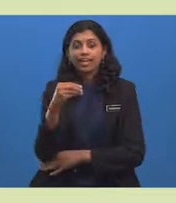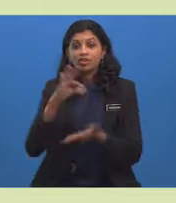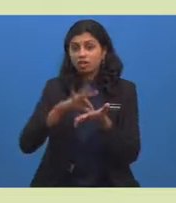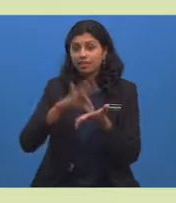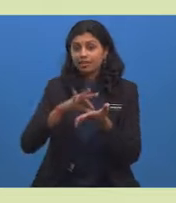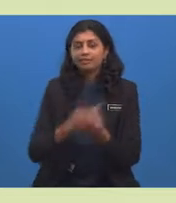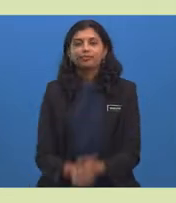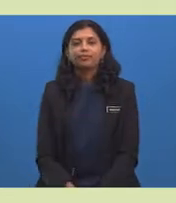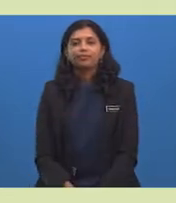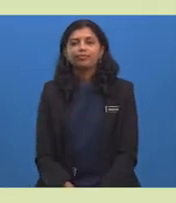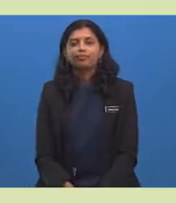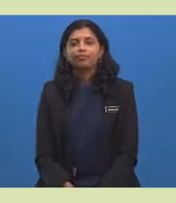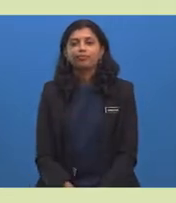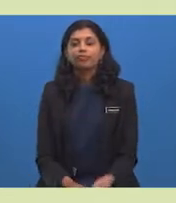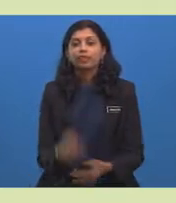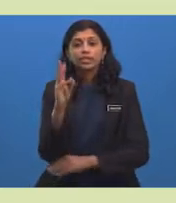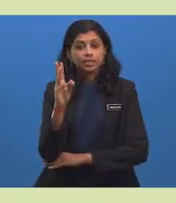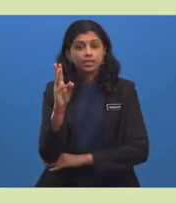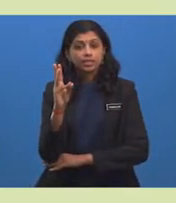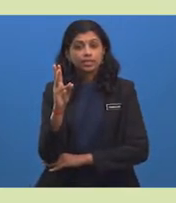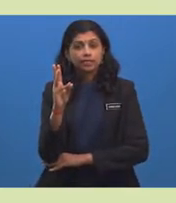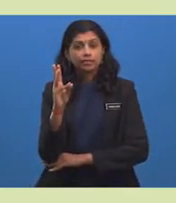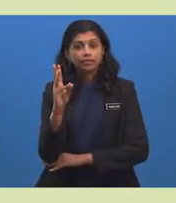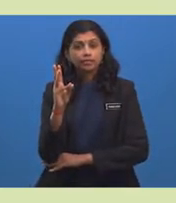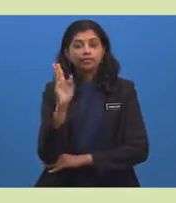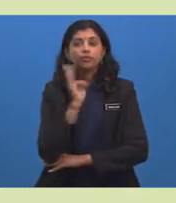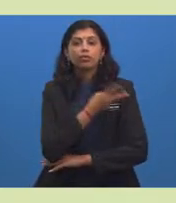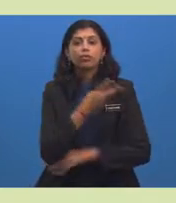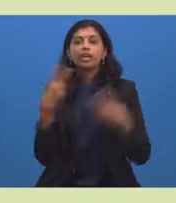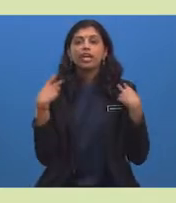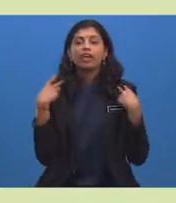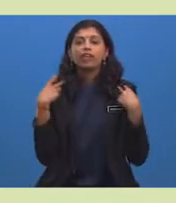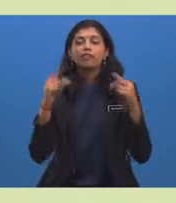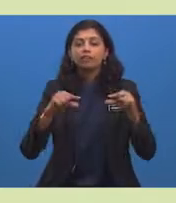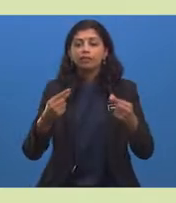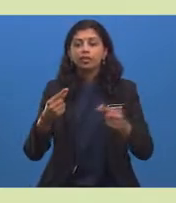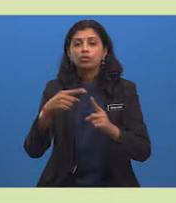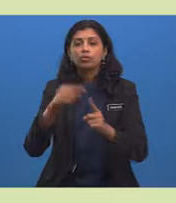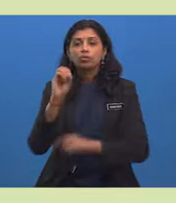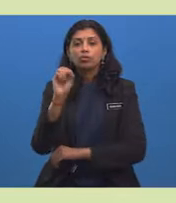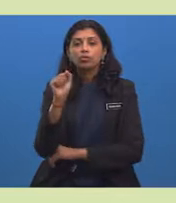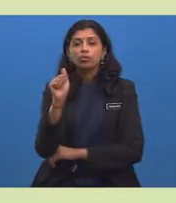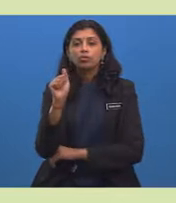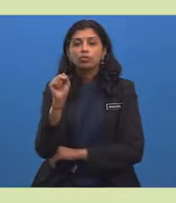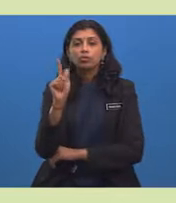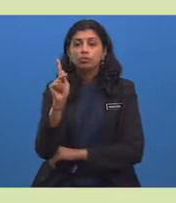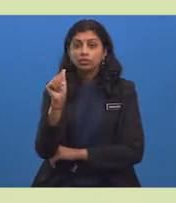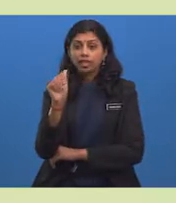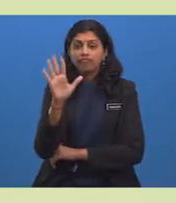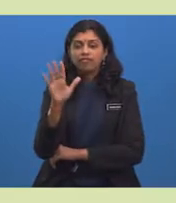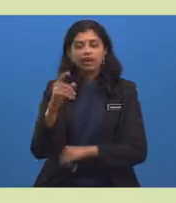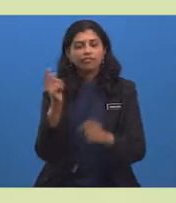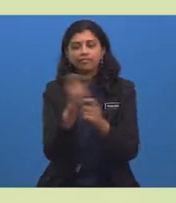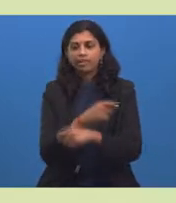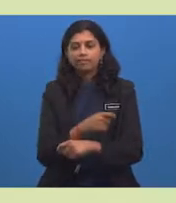6. We've been to Osaka five times. We've seen the